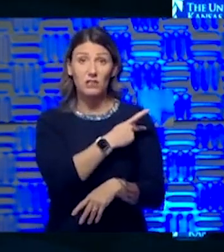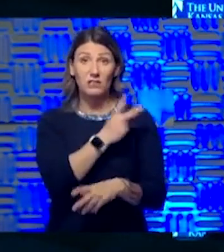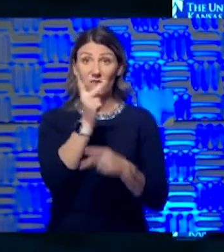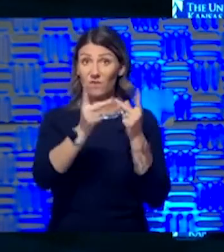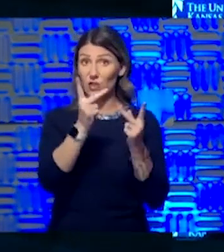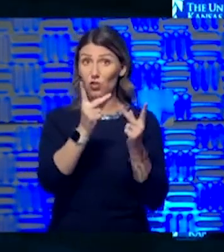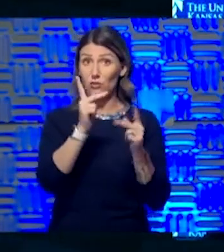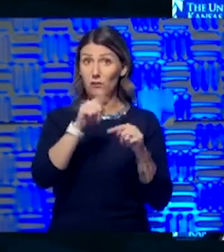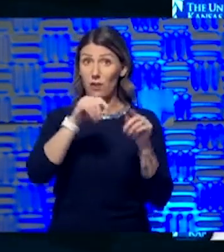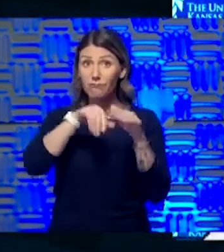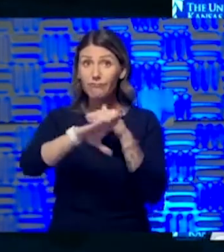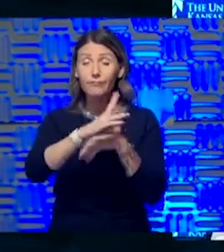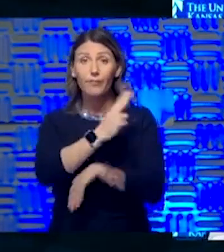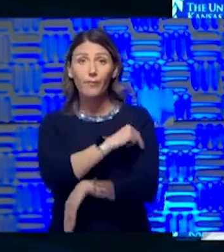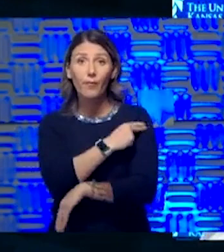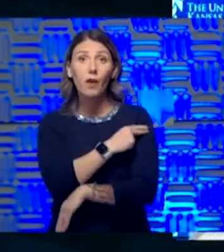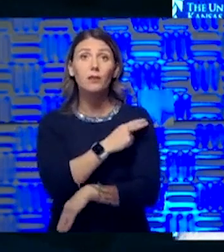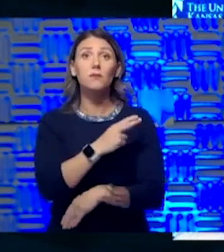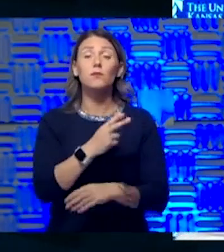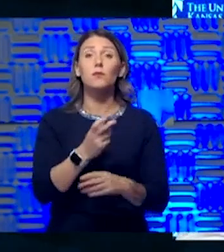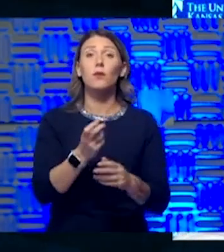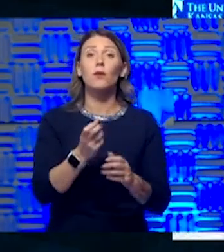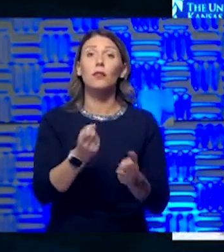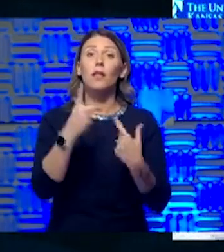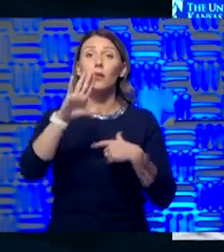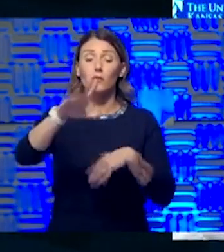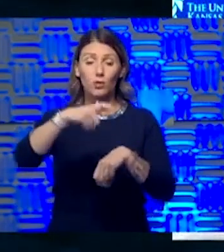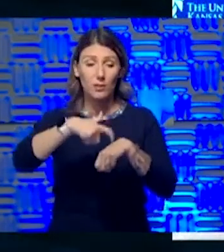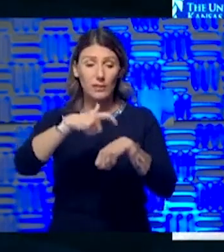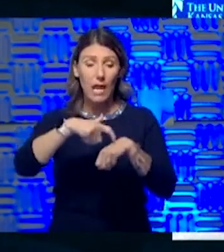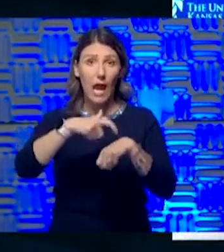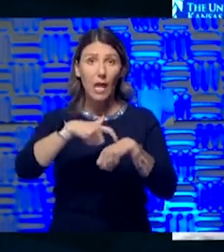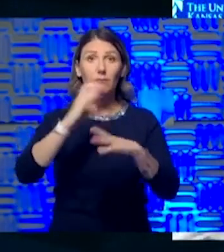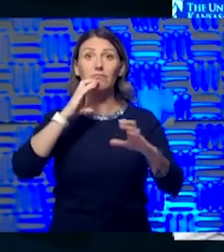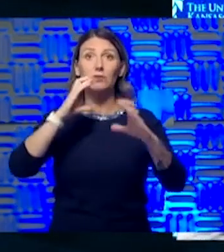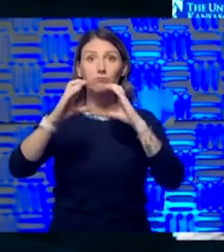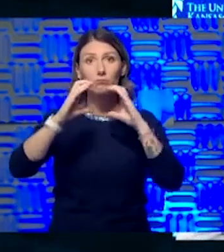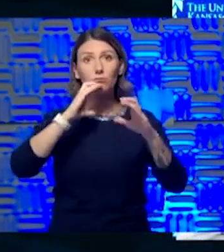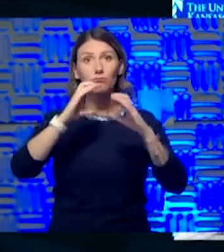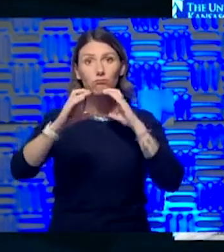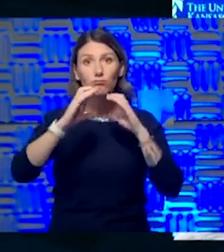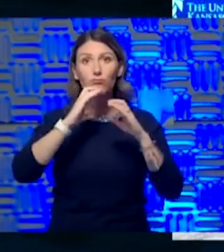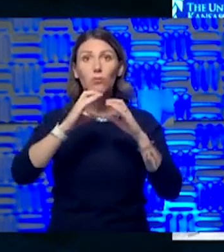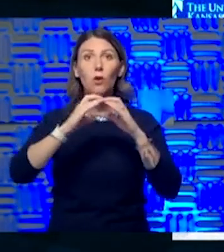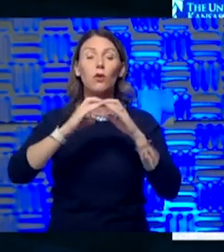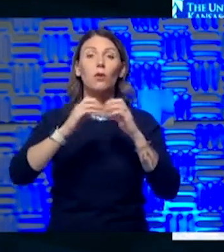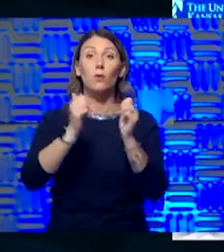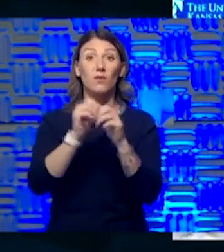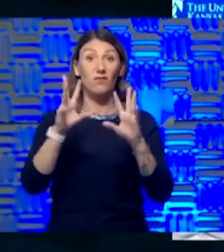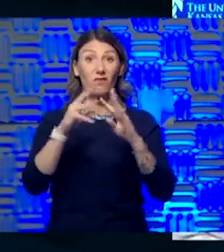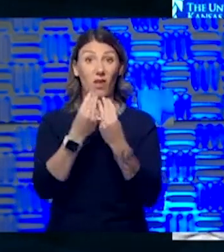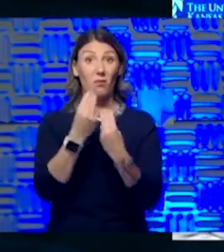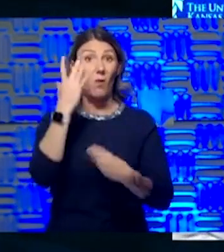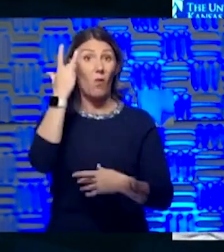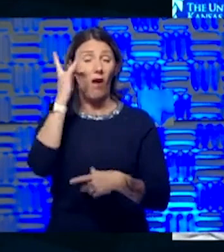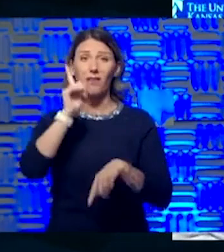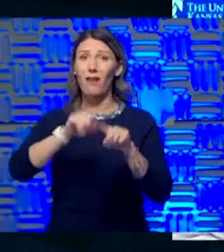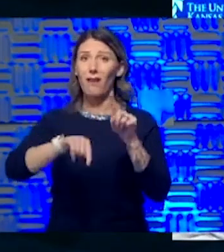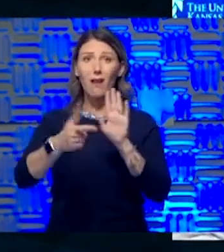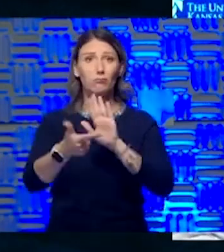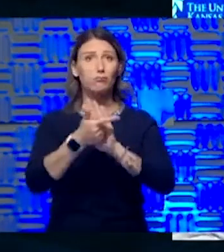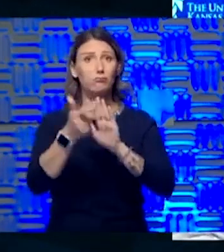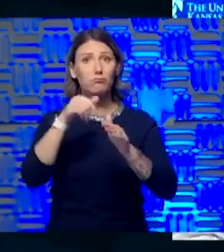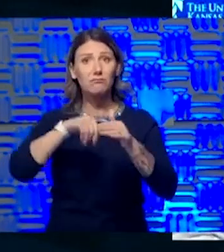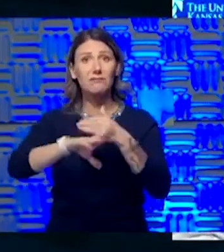can't come in the hospital. So a lot of your time is spent on the phone communicating with families because they can't come see their loved one. Correct. Correct.